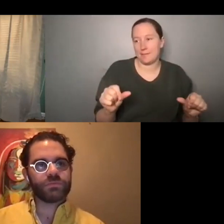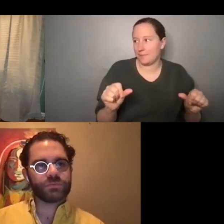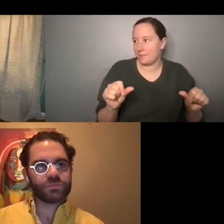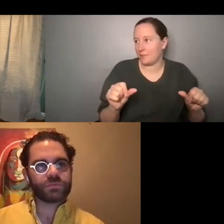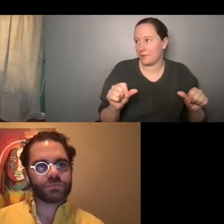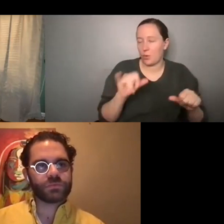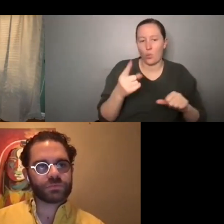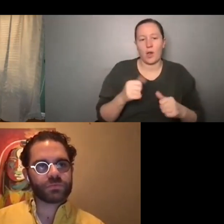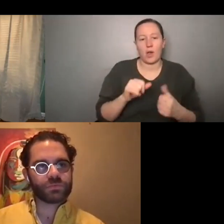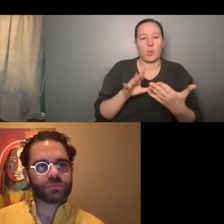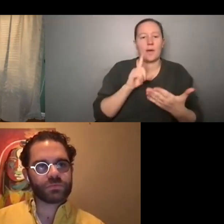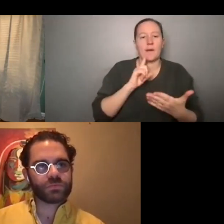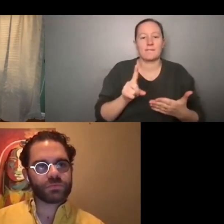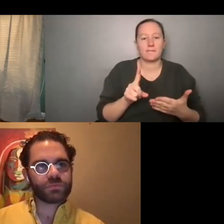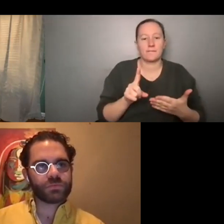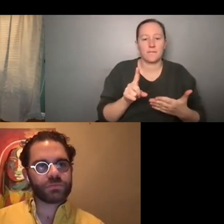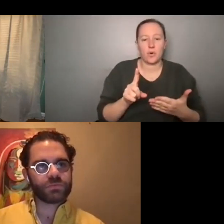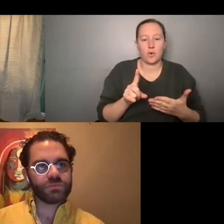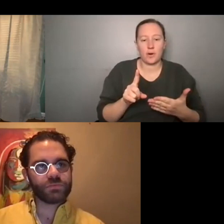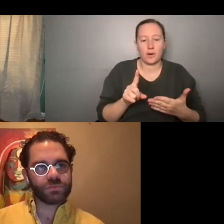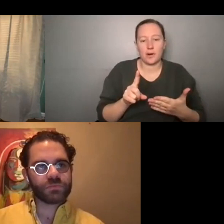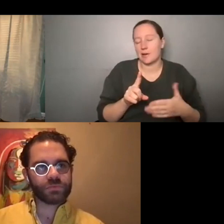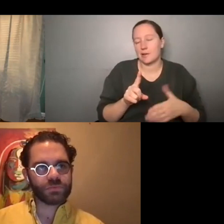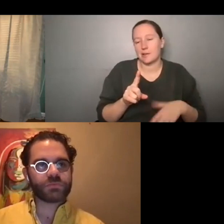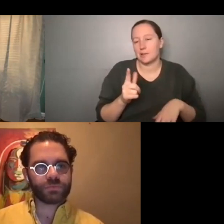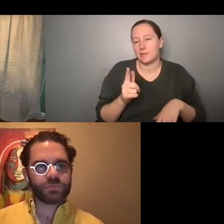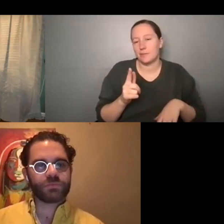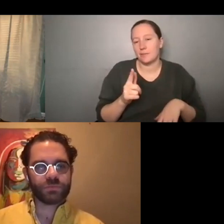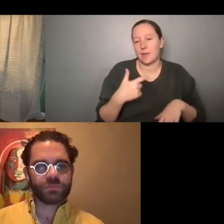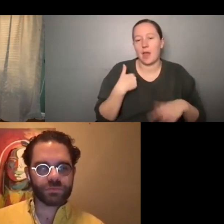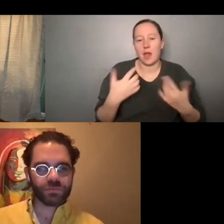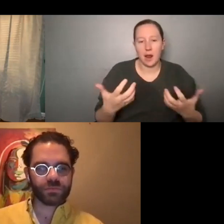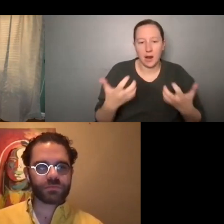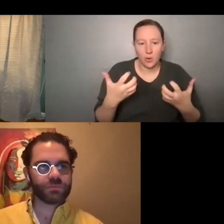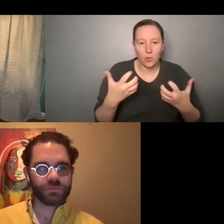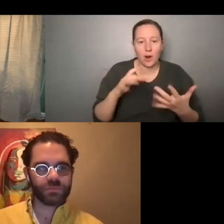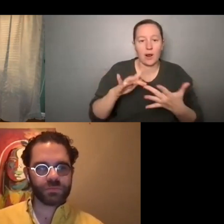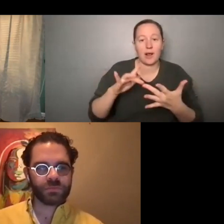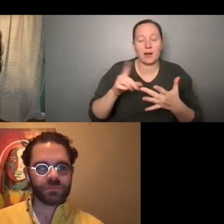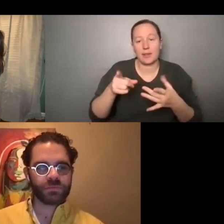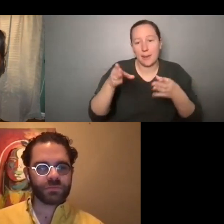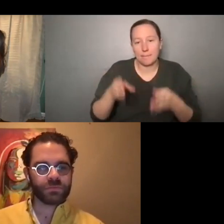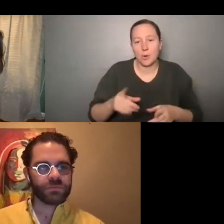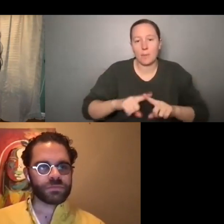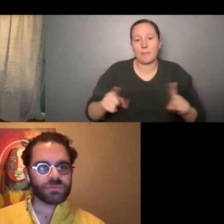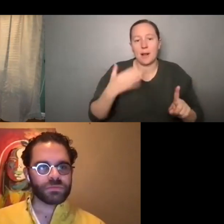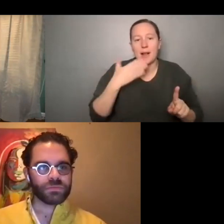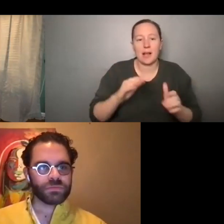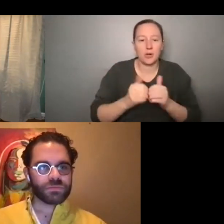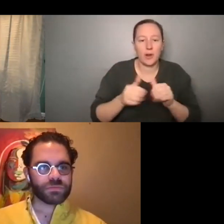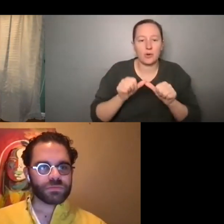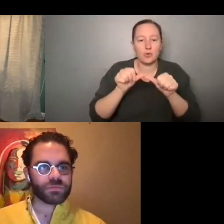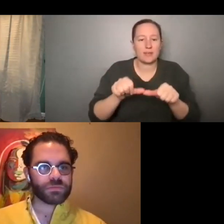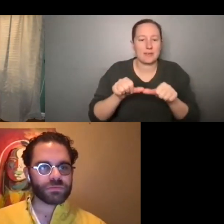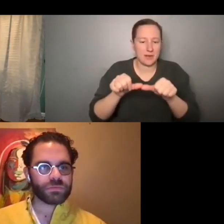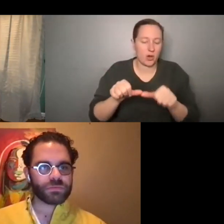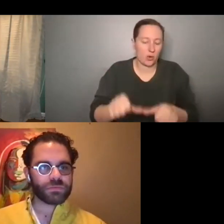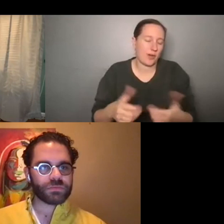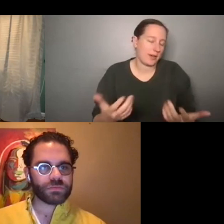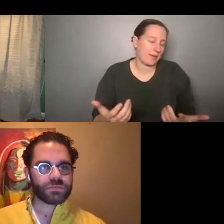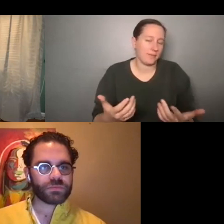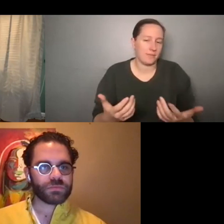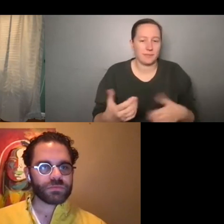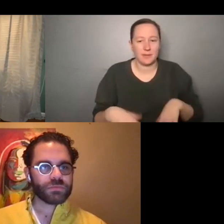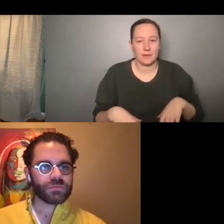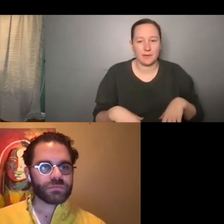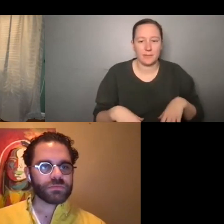kind of, um, get over that first hurdle of like, oh, I, I want to contact this person, but I don't know how to like, keep that going. But so I, I think